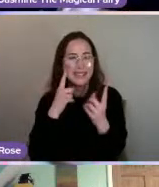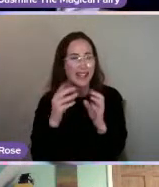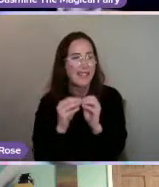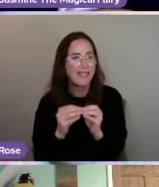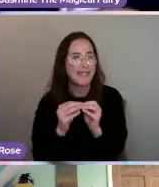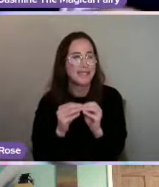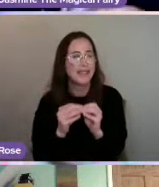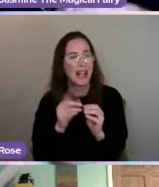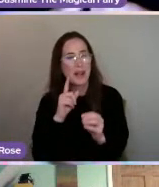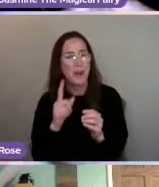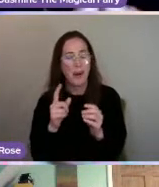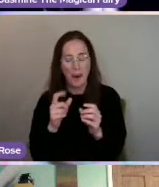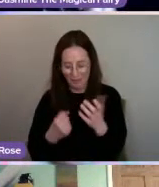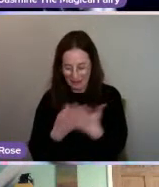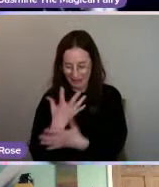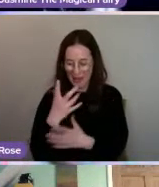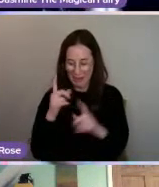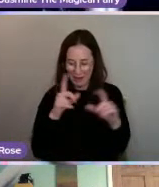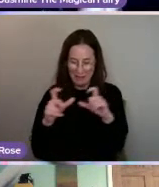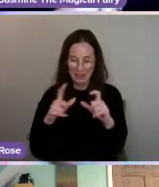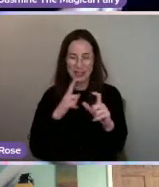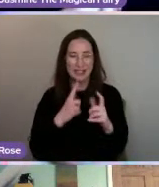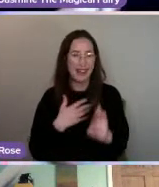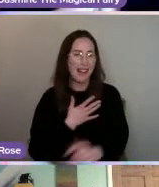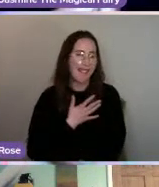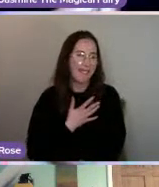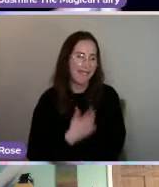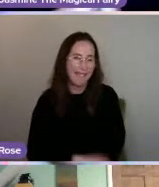pictures and finding them later. So, I love it.